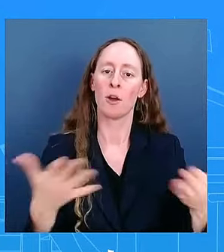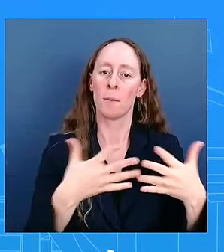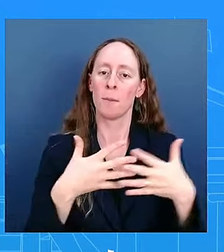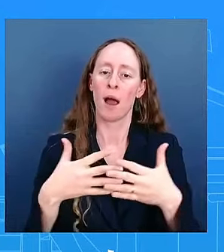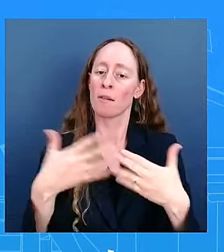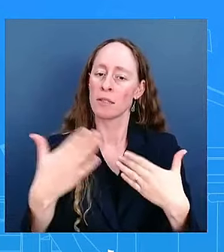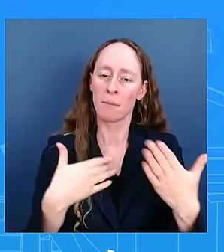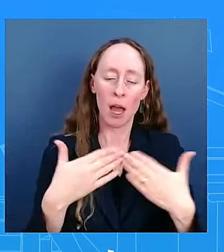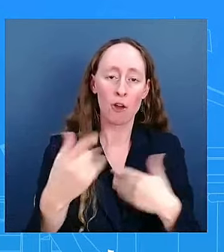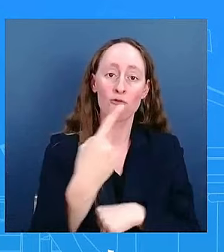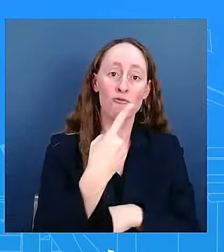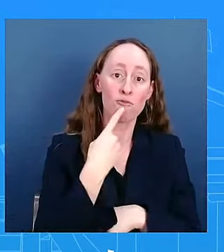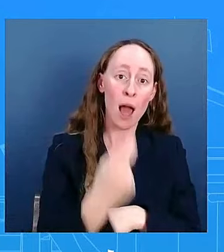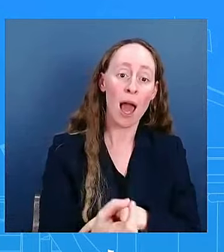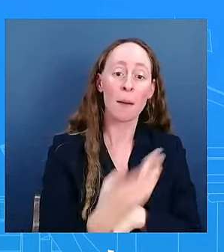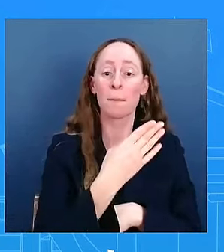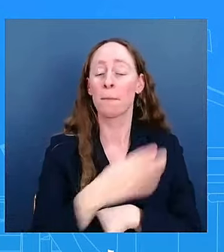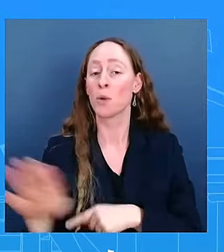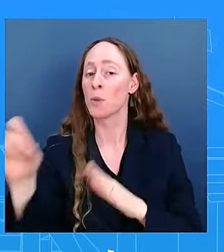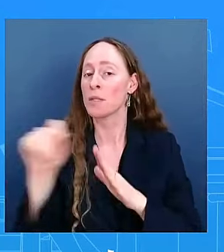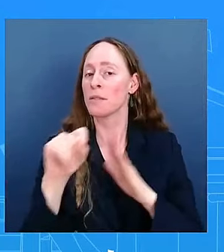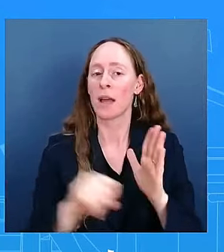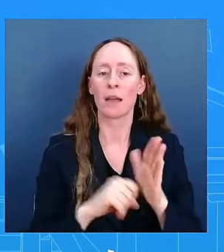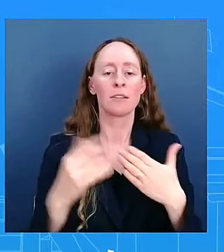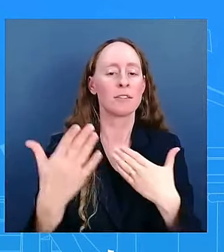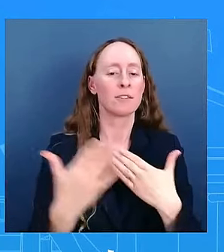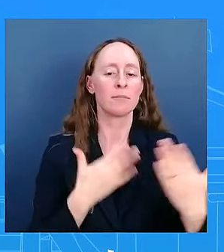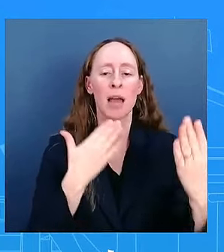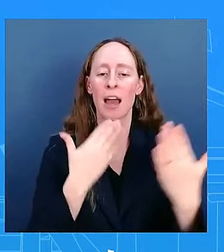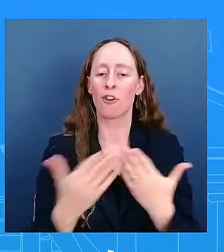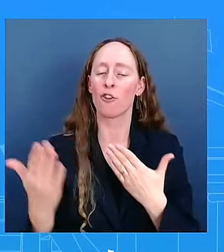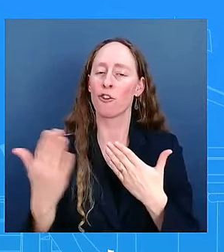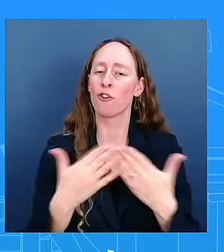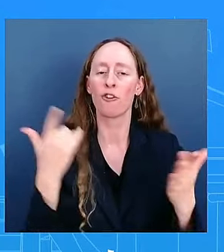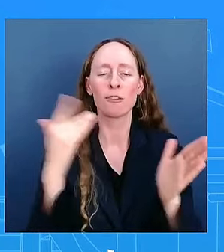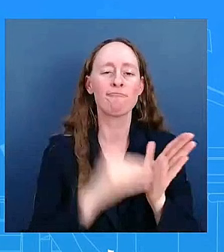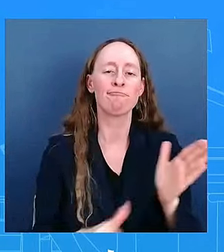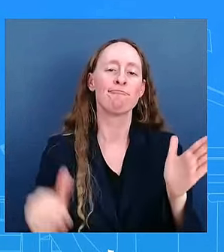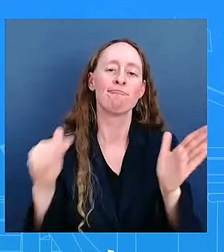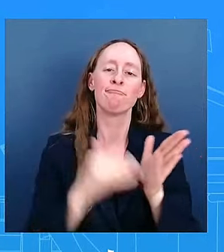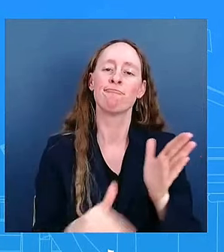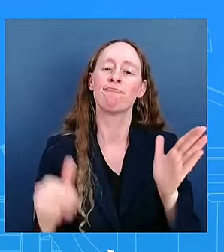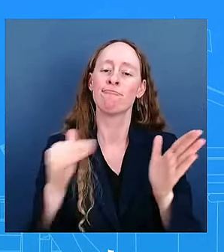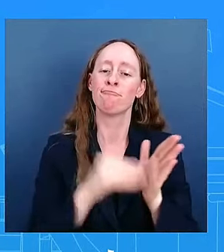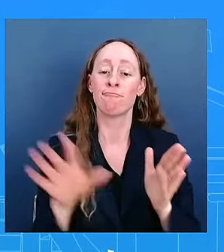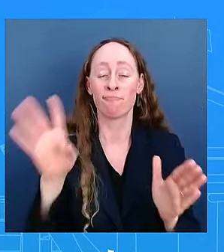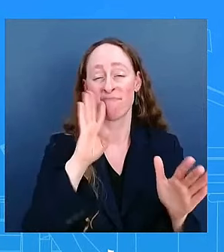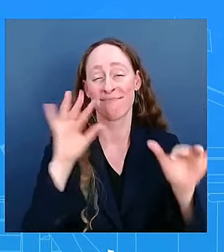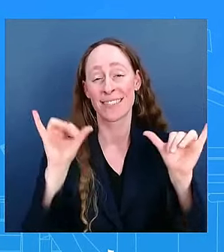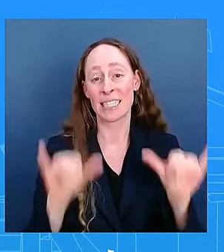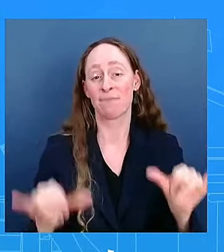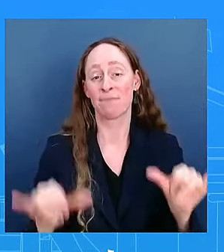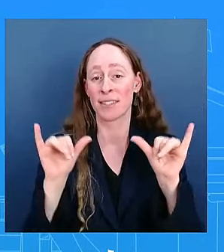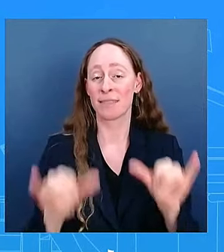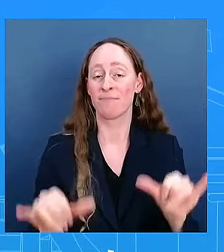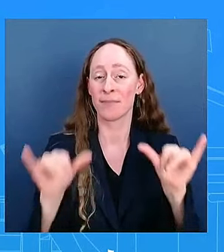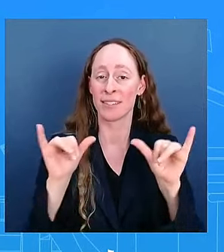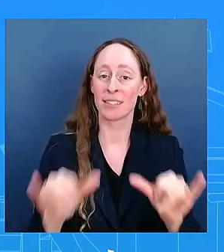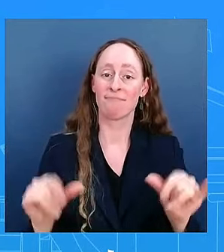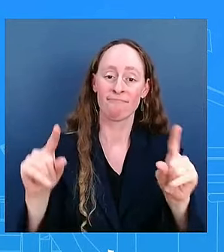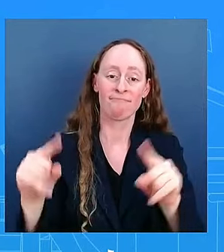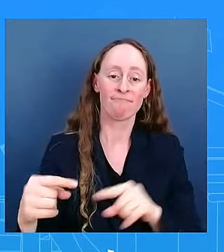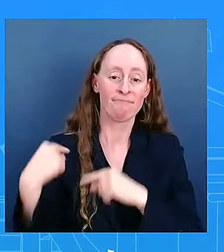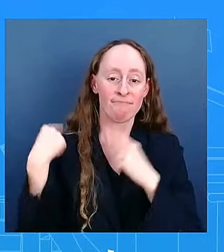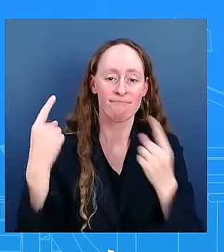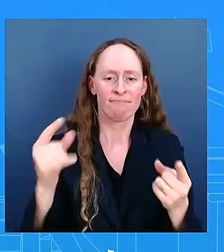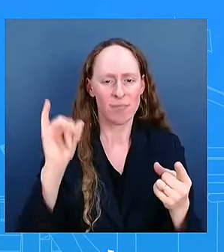believes. And he has been saying himself. He has said this himself. And that's why he didn't want what he said to be taken out